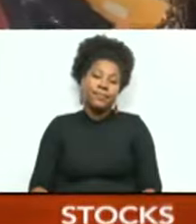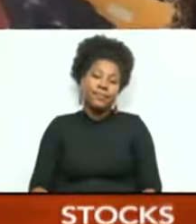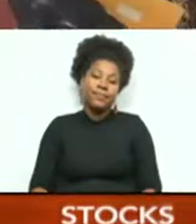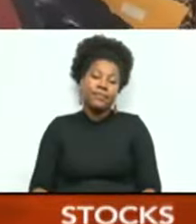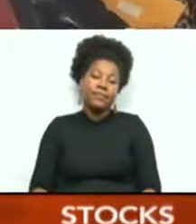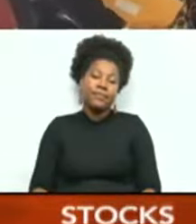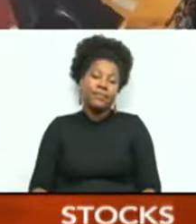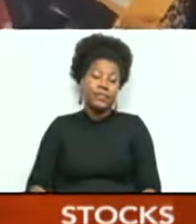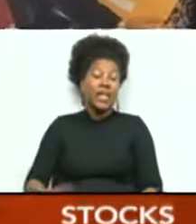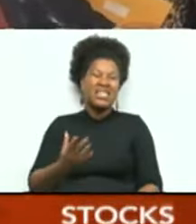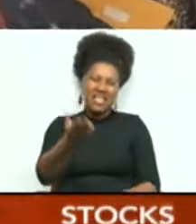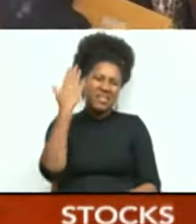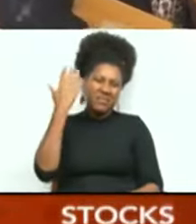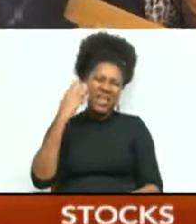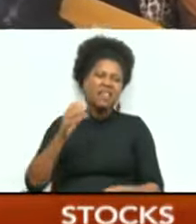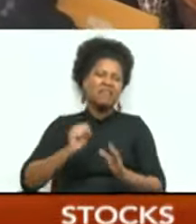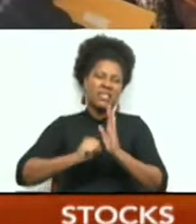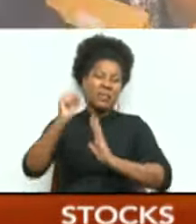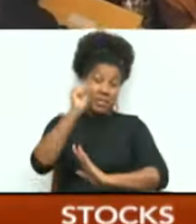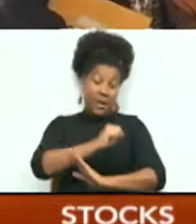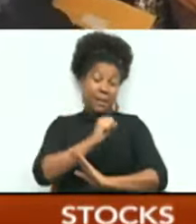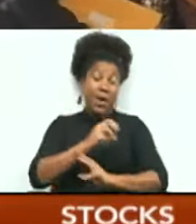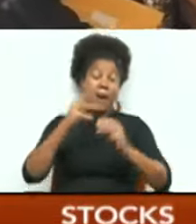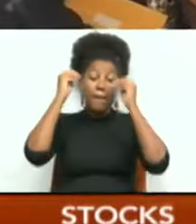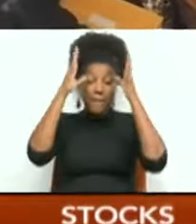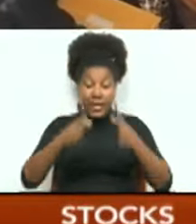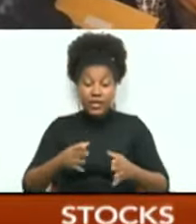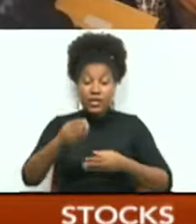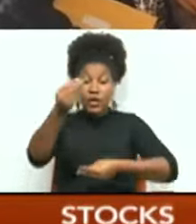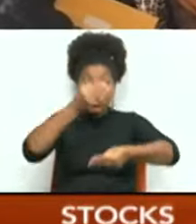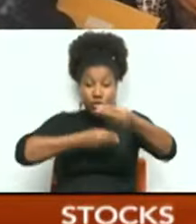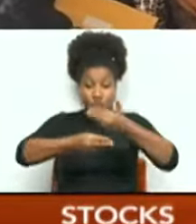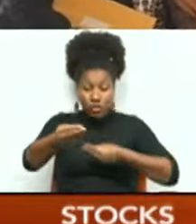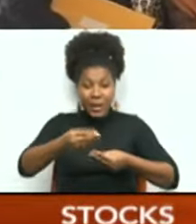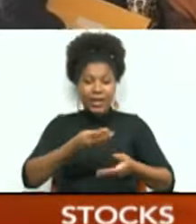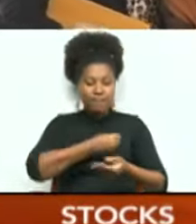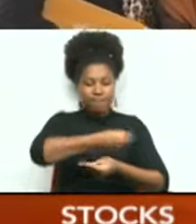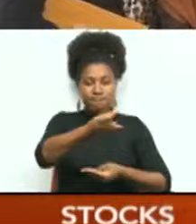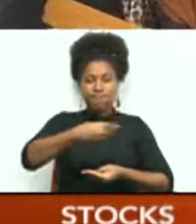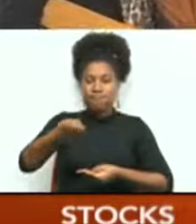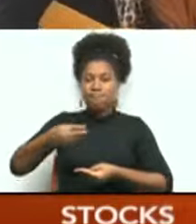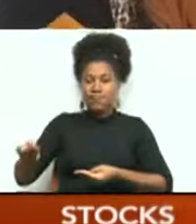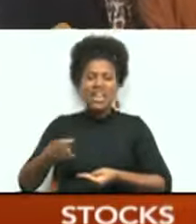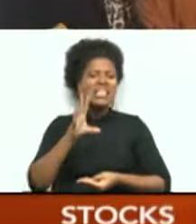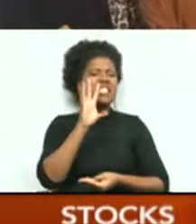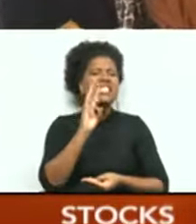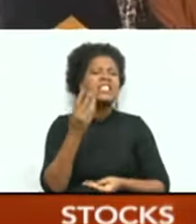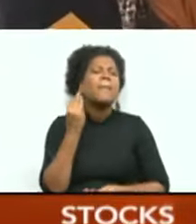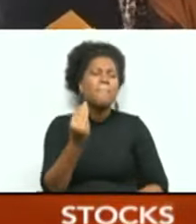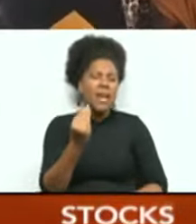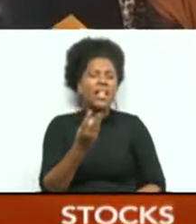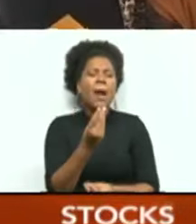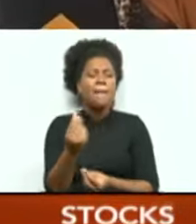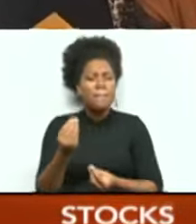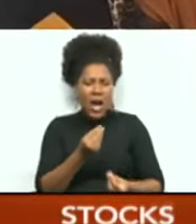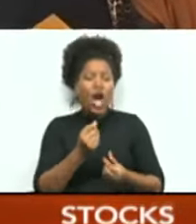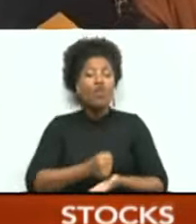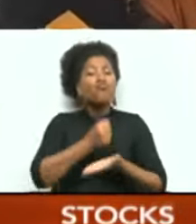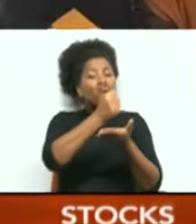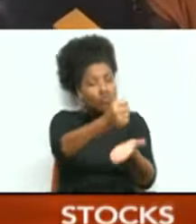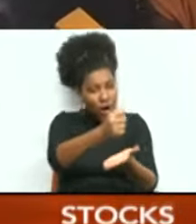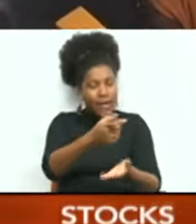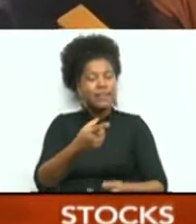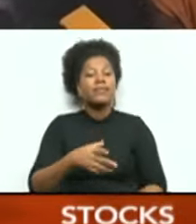Since September, the Ministry of Trade and Industry has distributed over six million dollars in grants. Trade Minister Paula